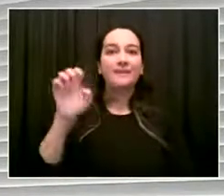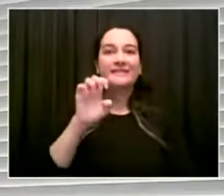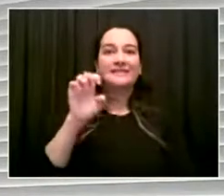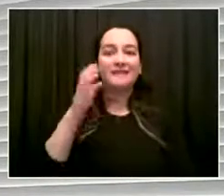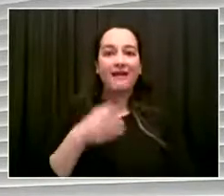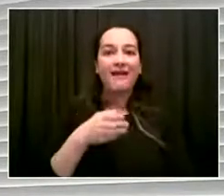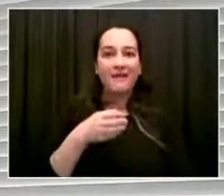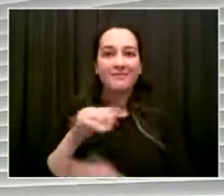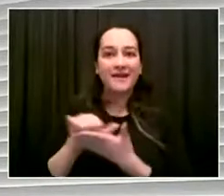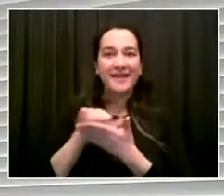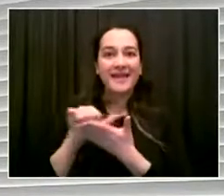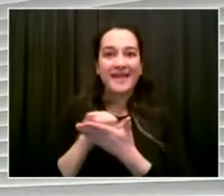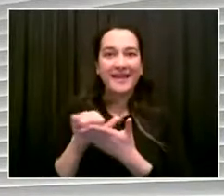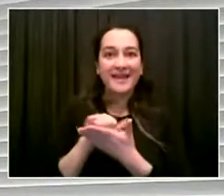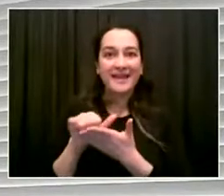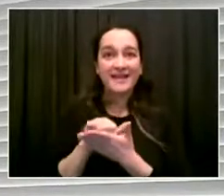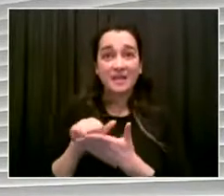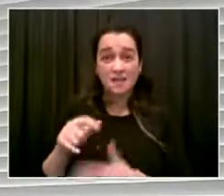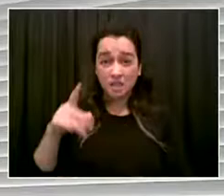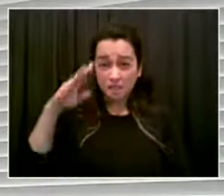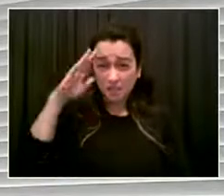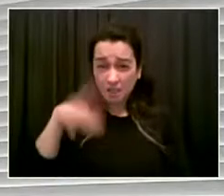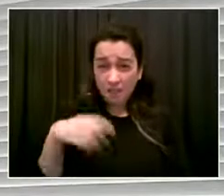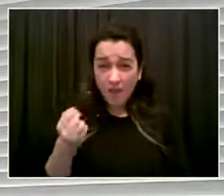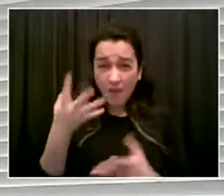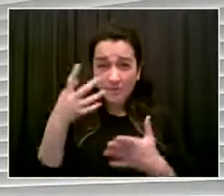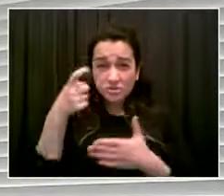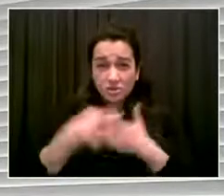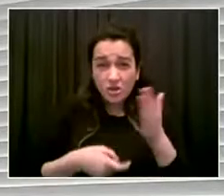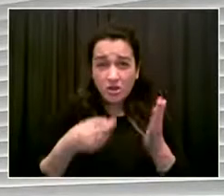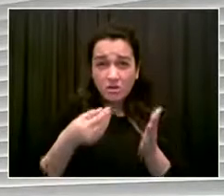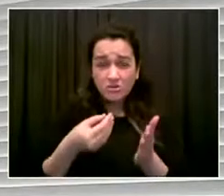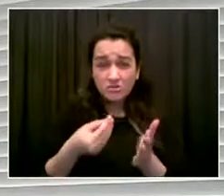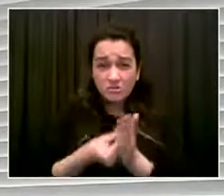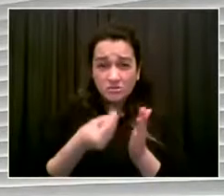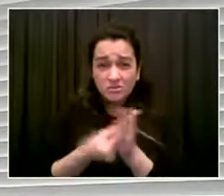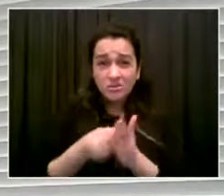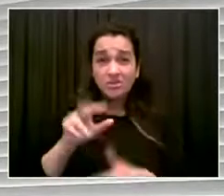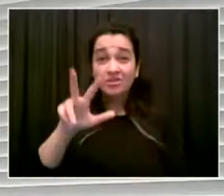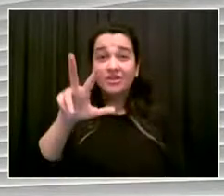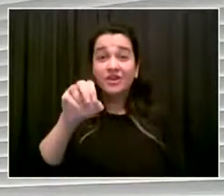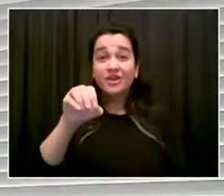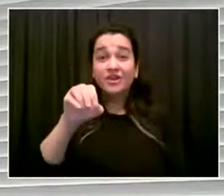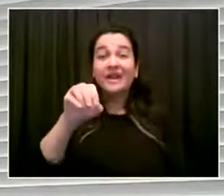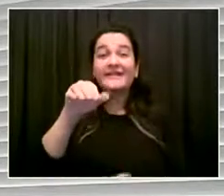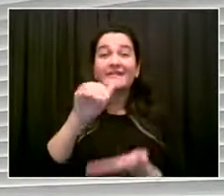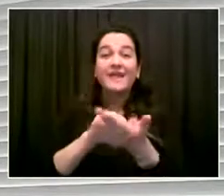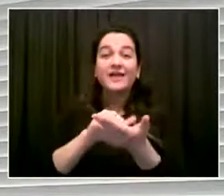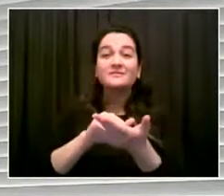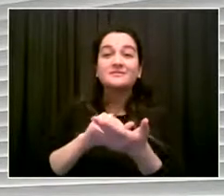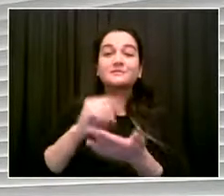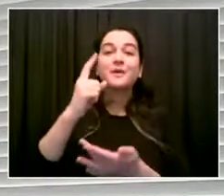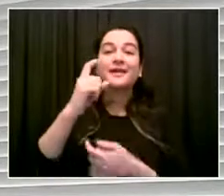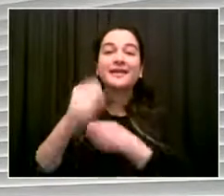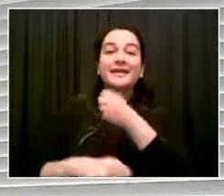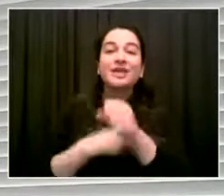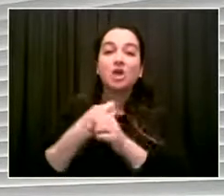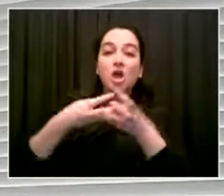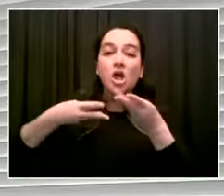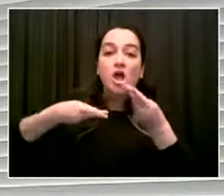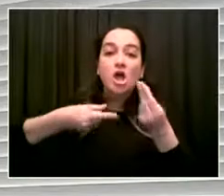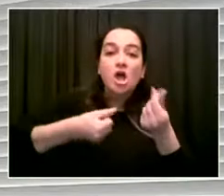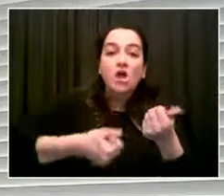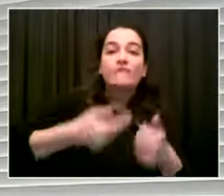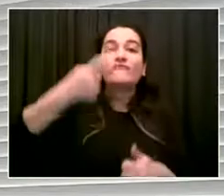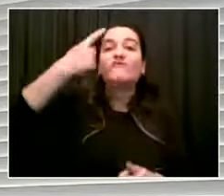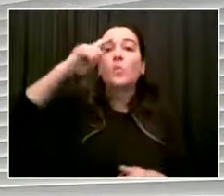costs were the straw that broke the camel's back and forced them out. This was even before the pandemic. 3k for all is a game changer